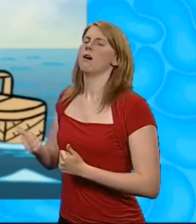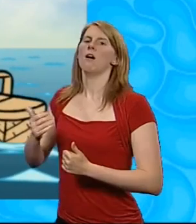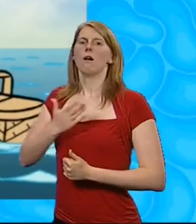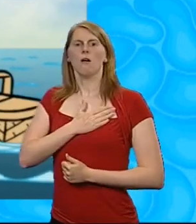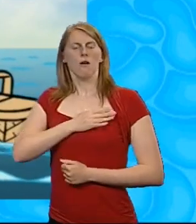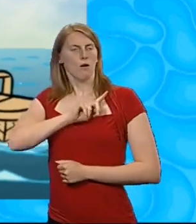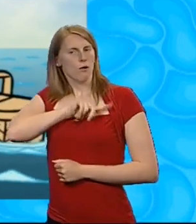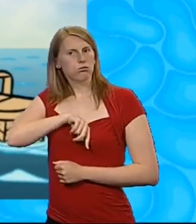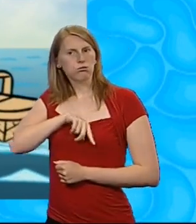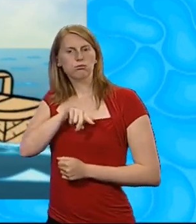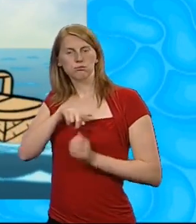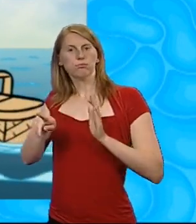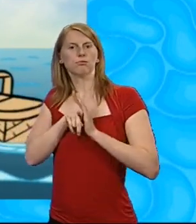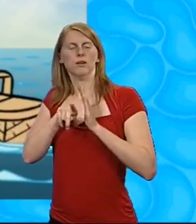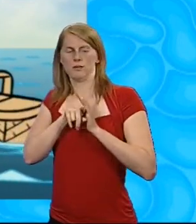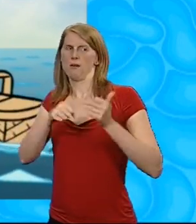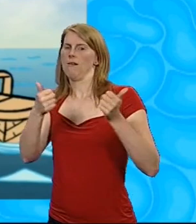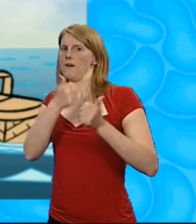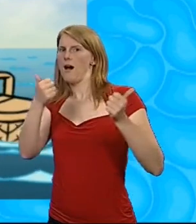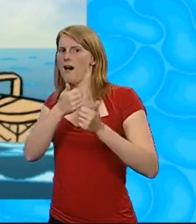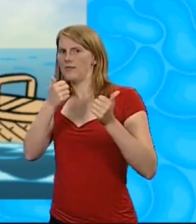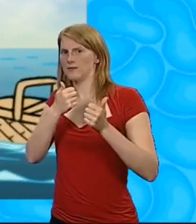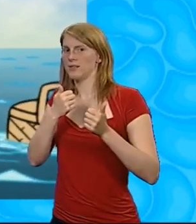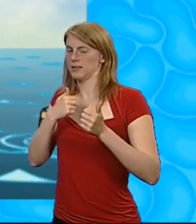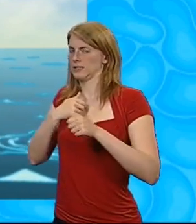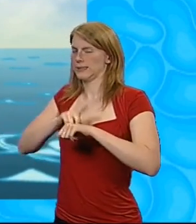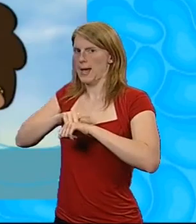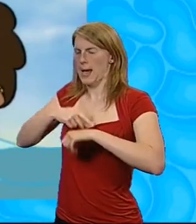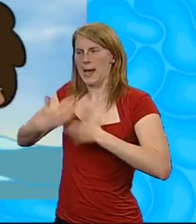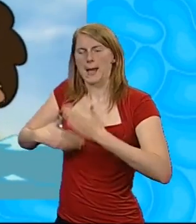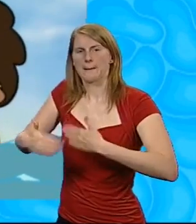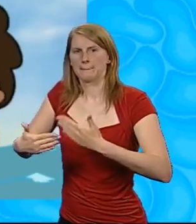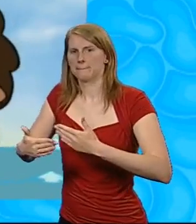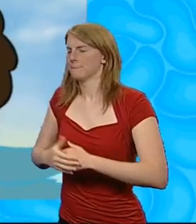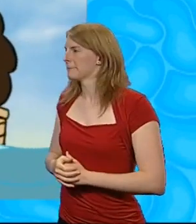Oh, thank goodness the time is still okay. We need it to say our schedule.